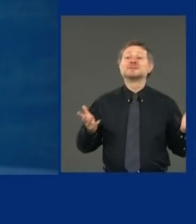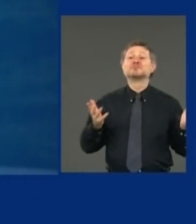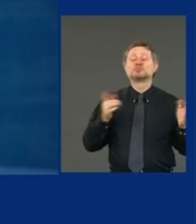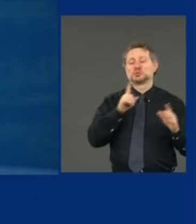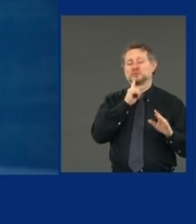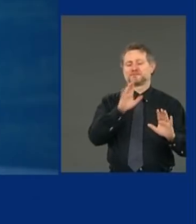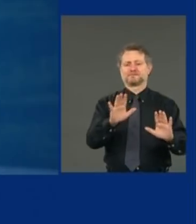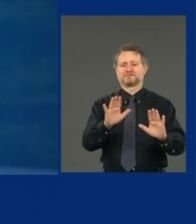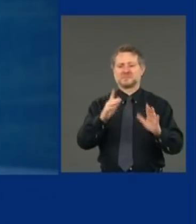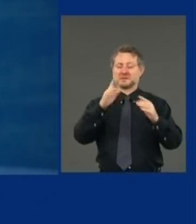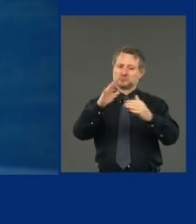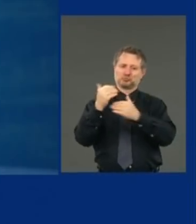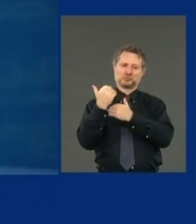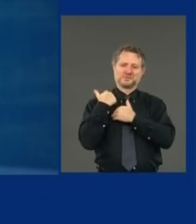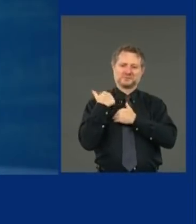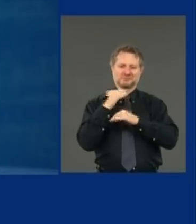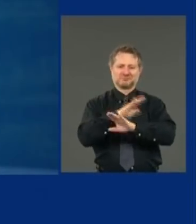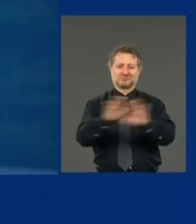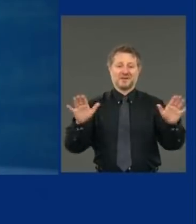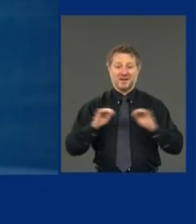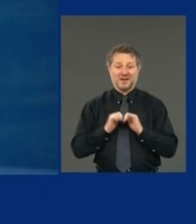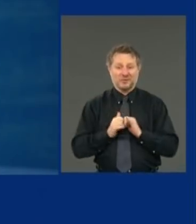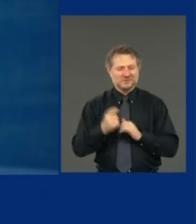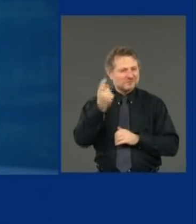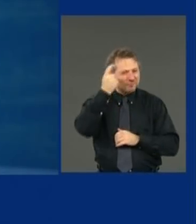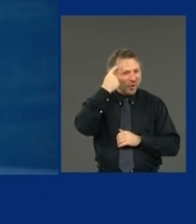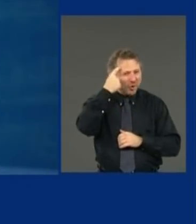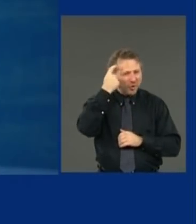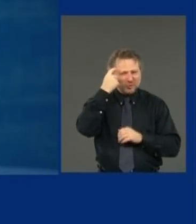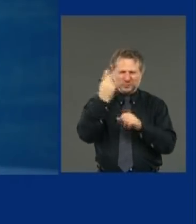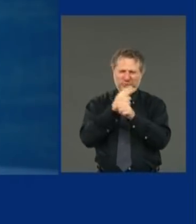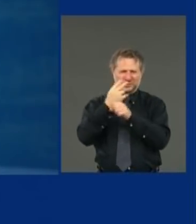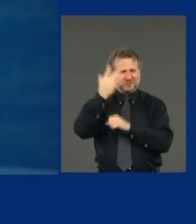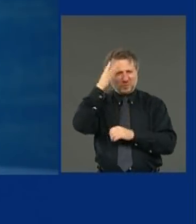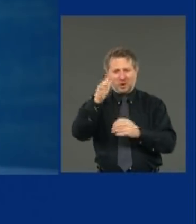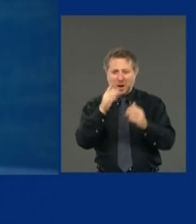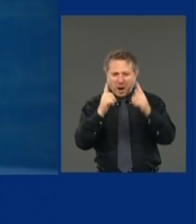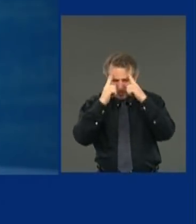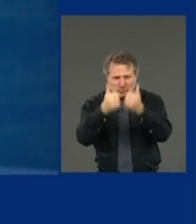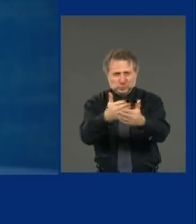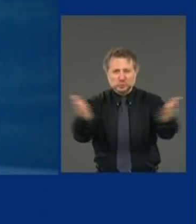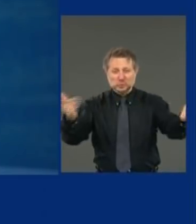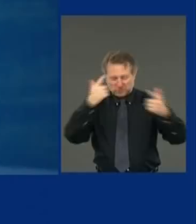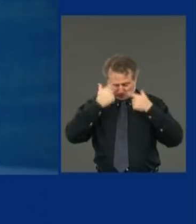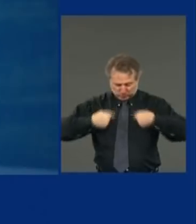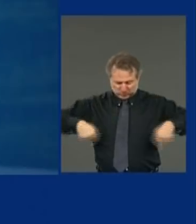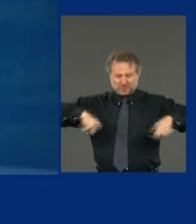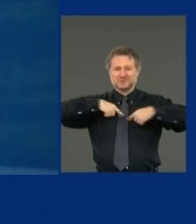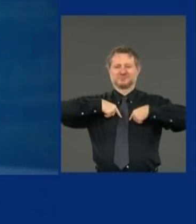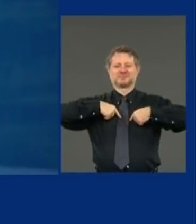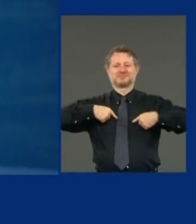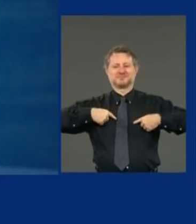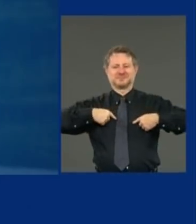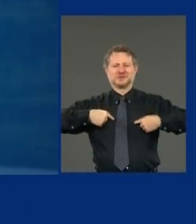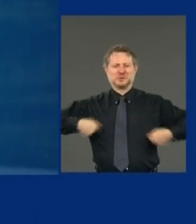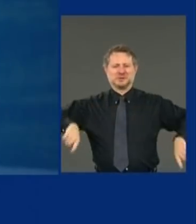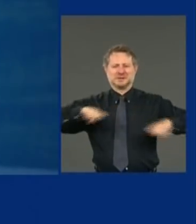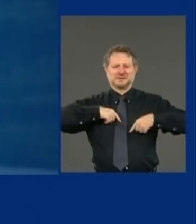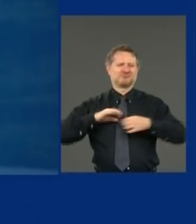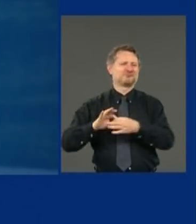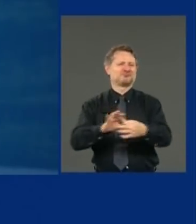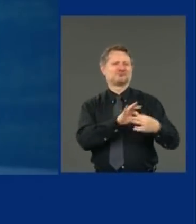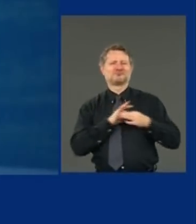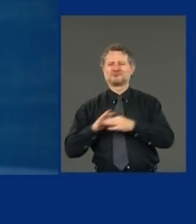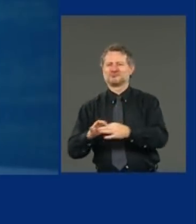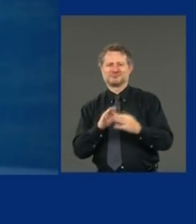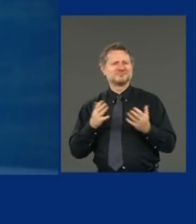how do we reopen smart? It's up to you. It's up to us. And that's both the